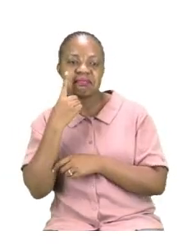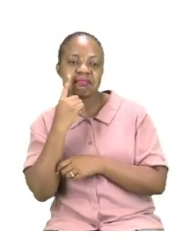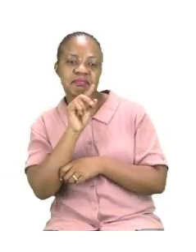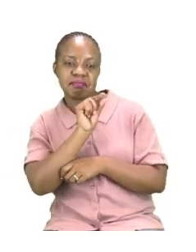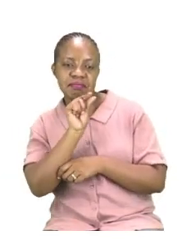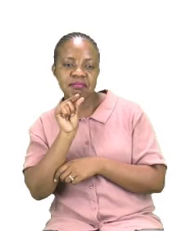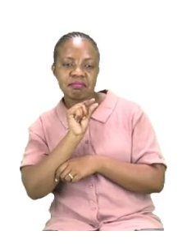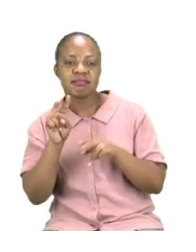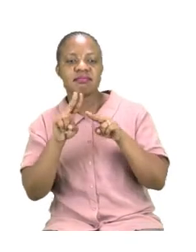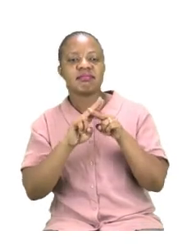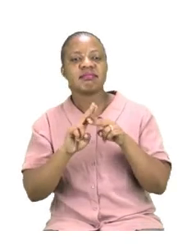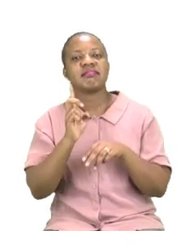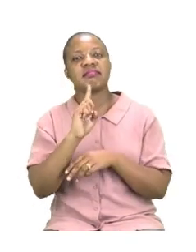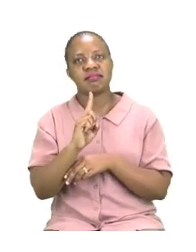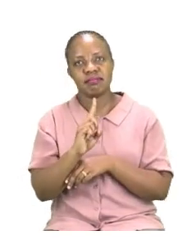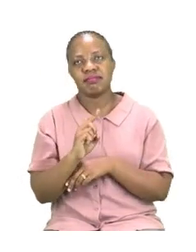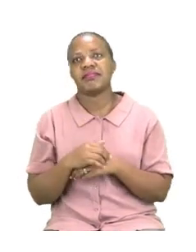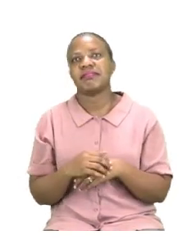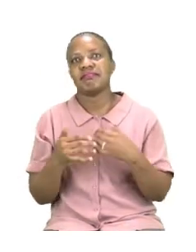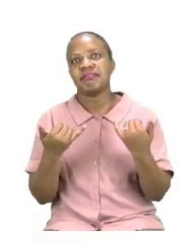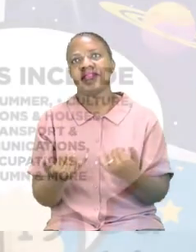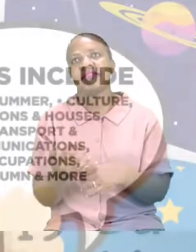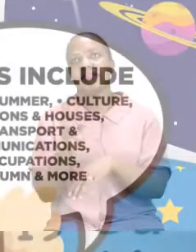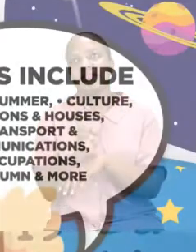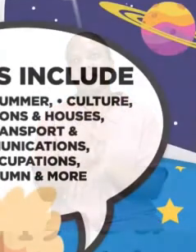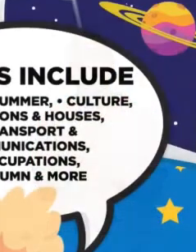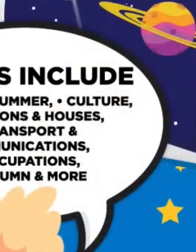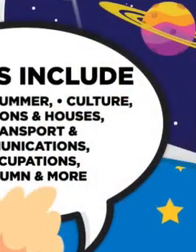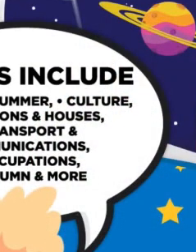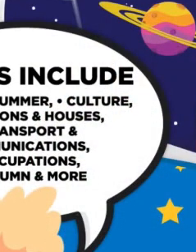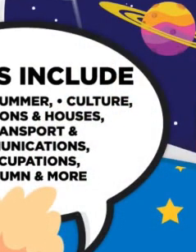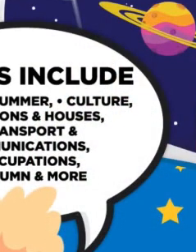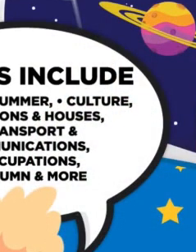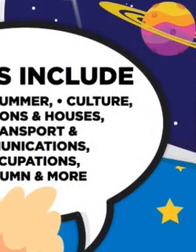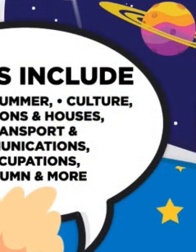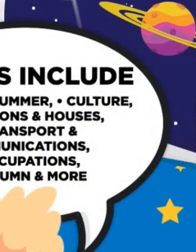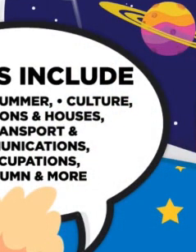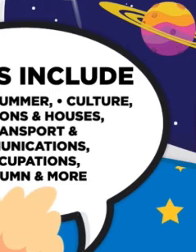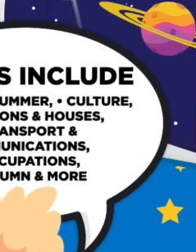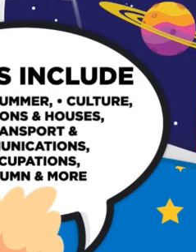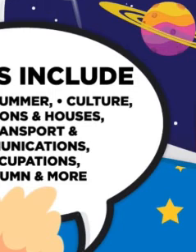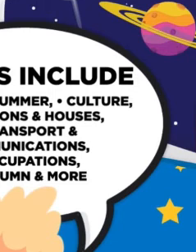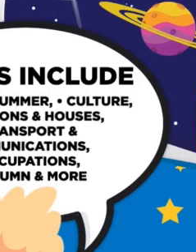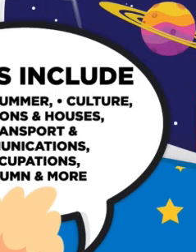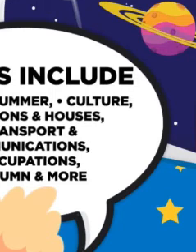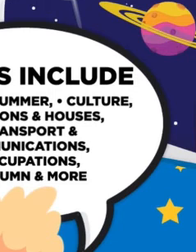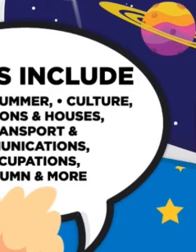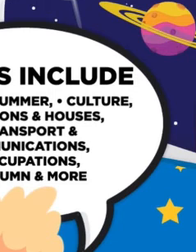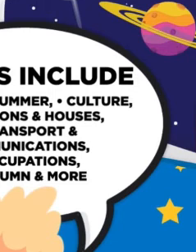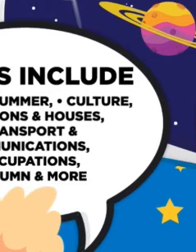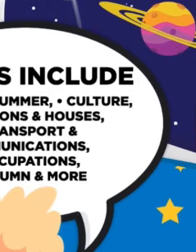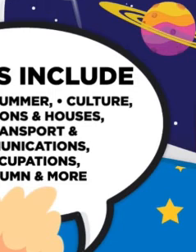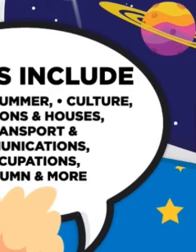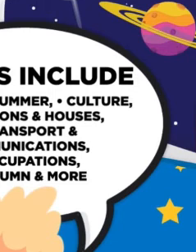will be right back after this short advert break. Do you have children in the age range of five to six years and want